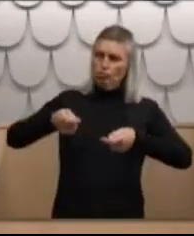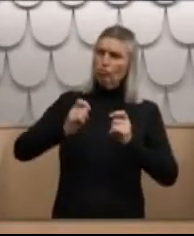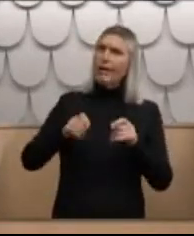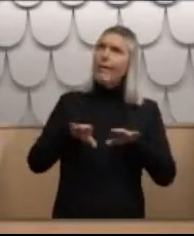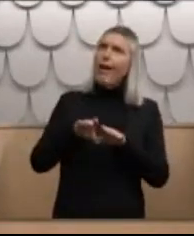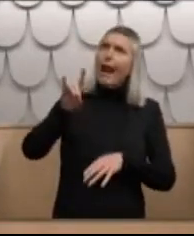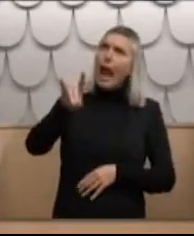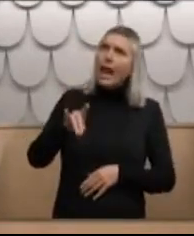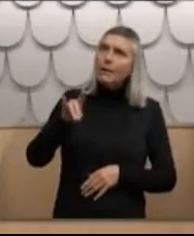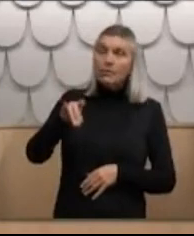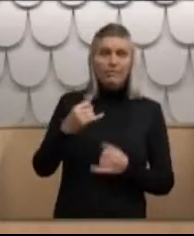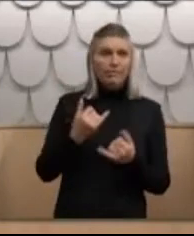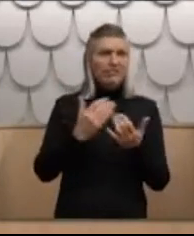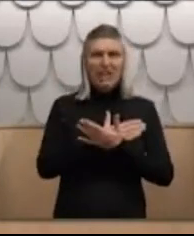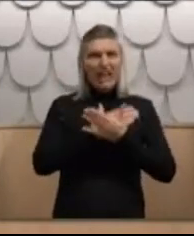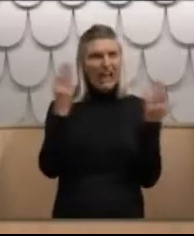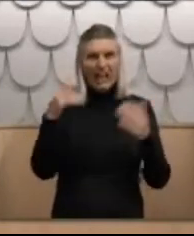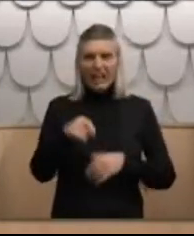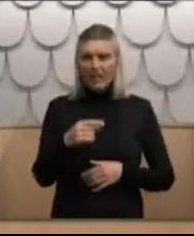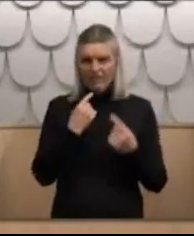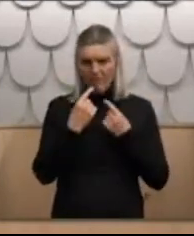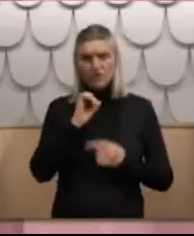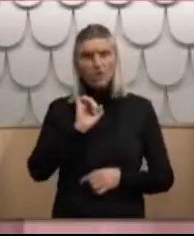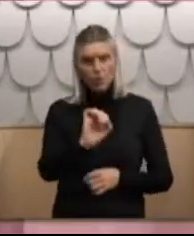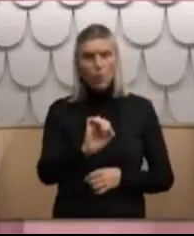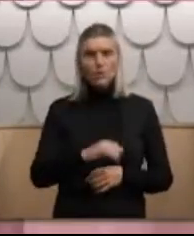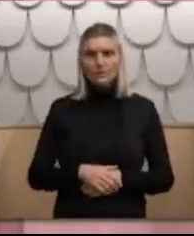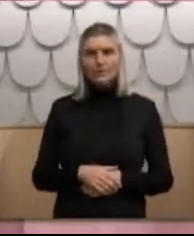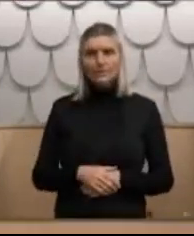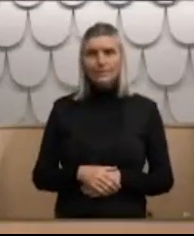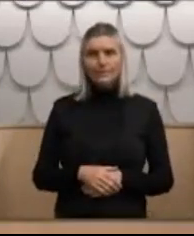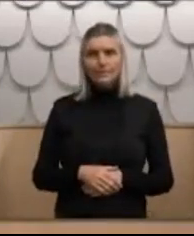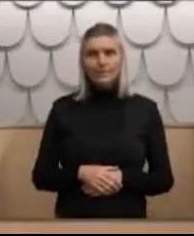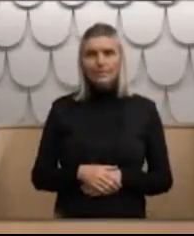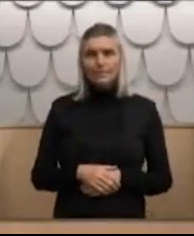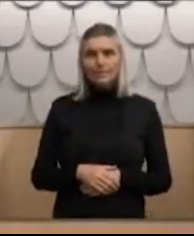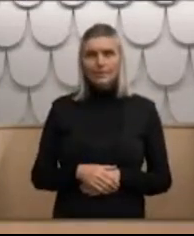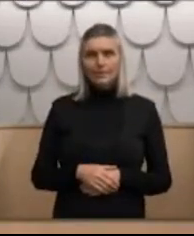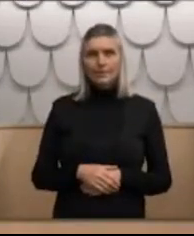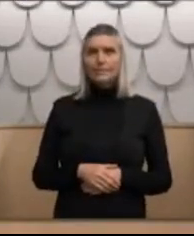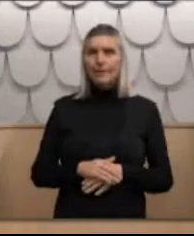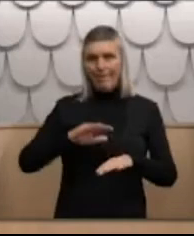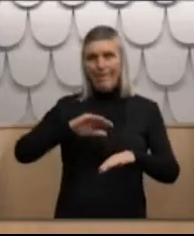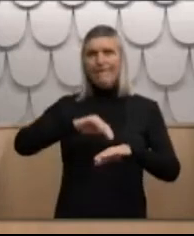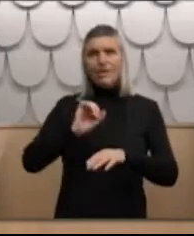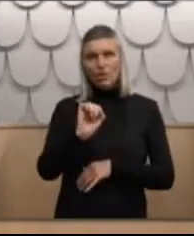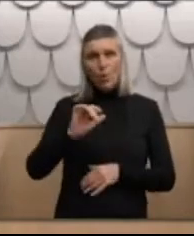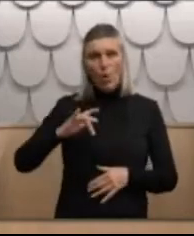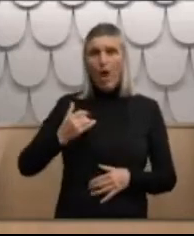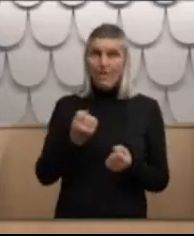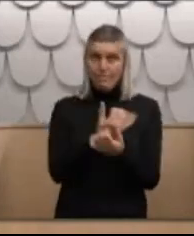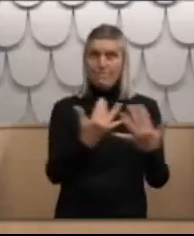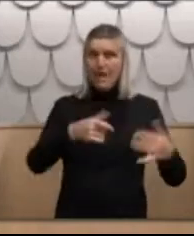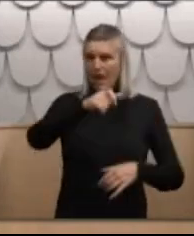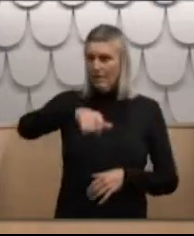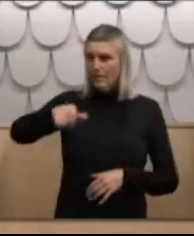it's very articulate in the follow-up and the legacy of the impact of Lake Ellis on many survivors